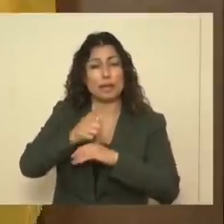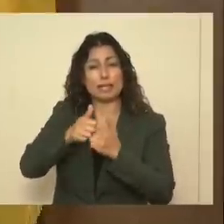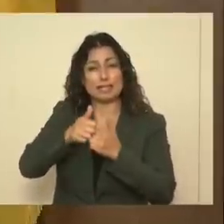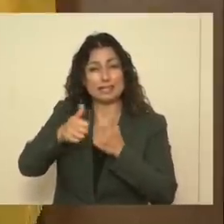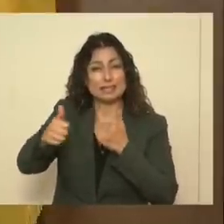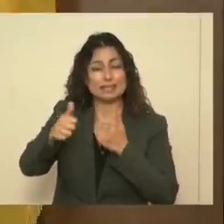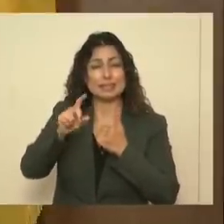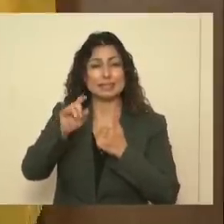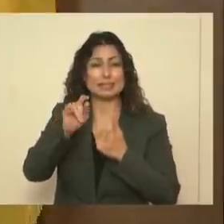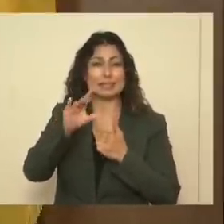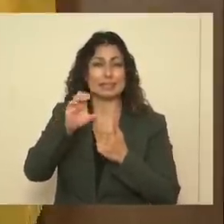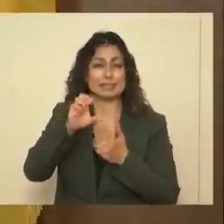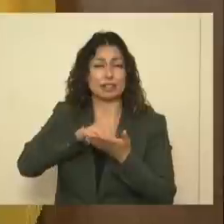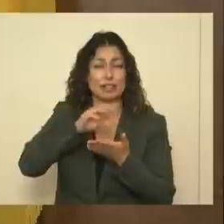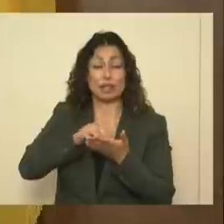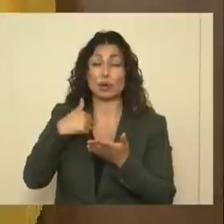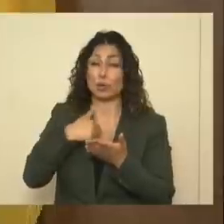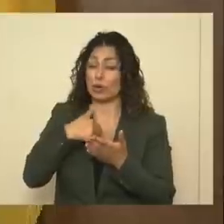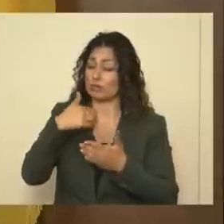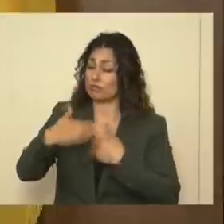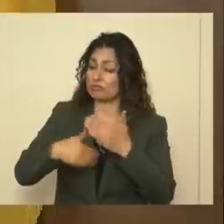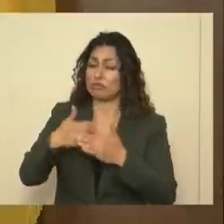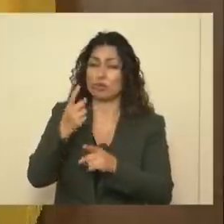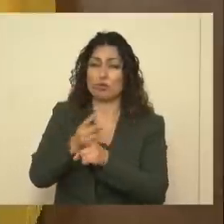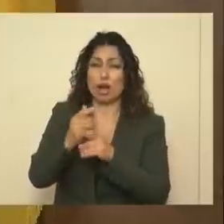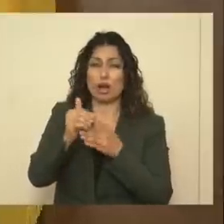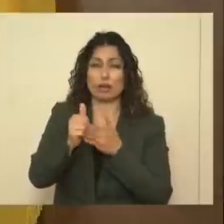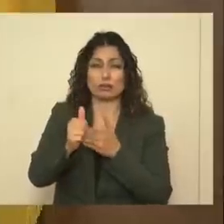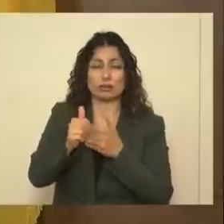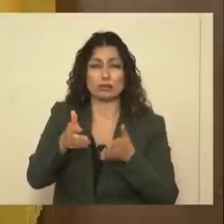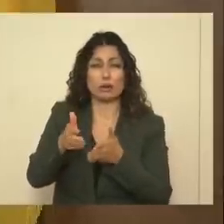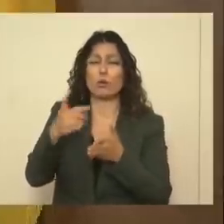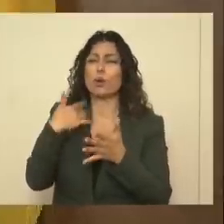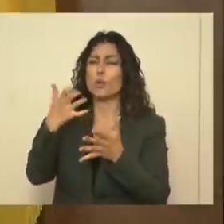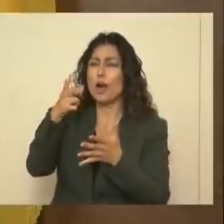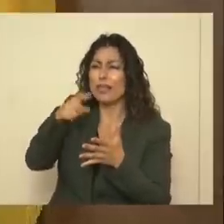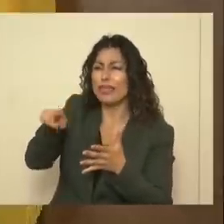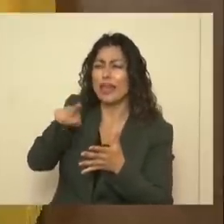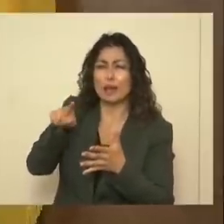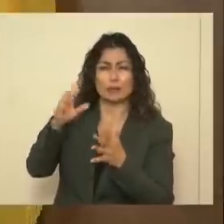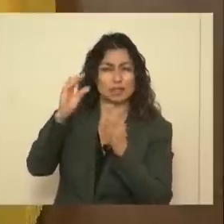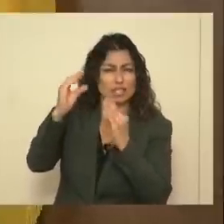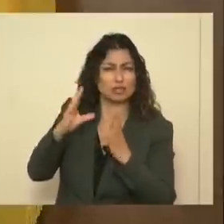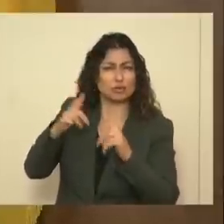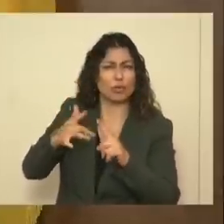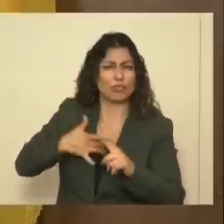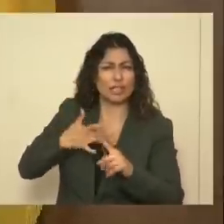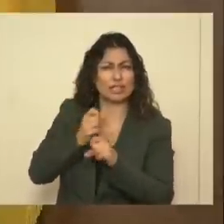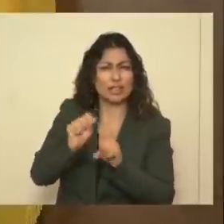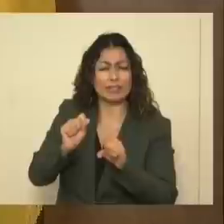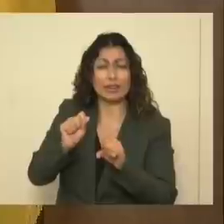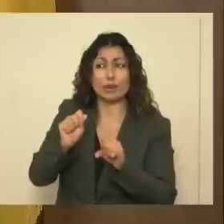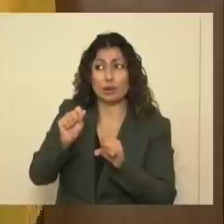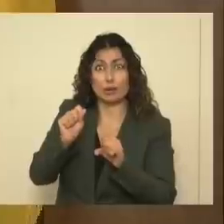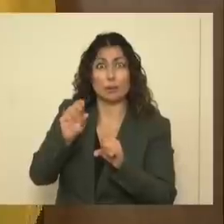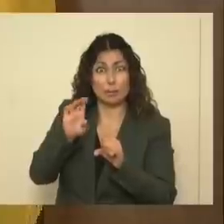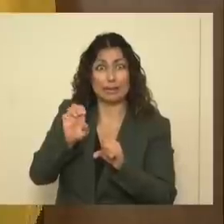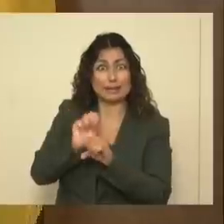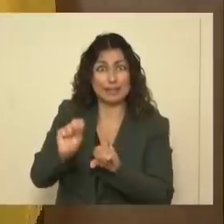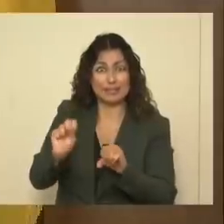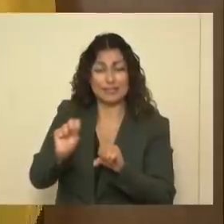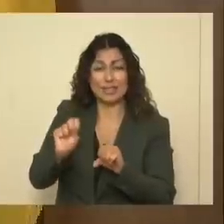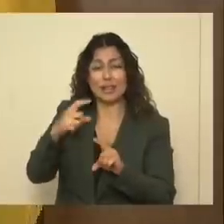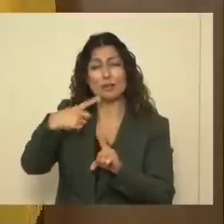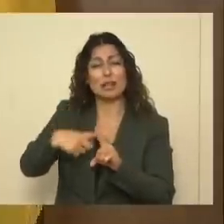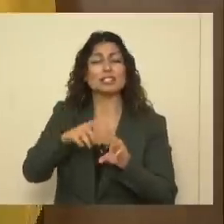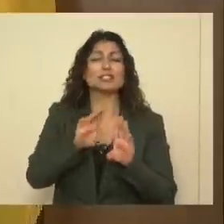we're moving in the right direction. We want them to feel safe. More importantly, we want them to be safe, and